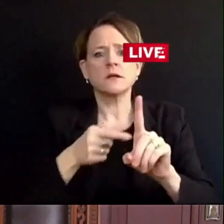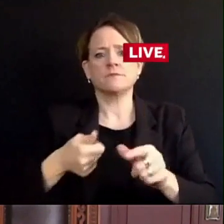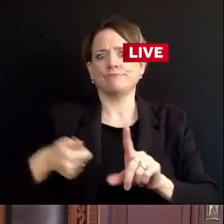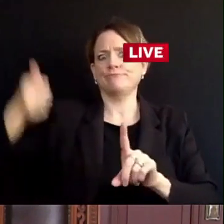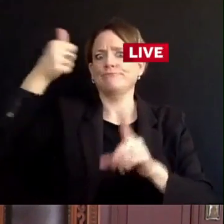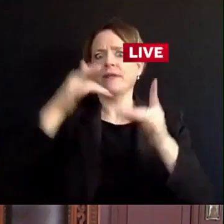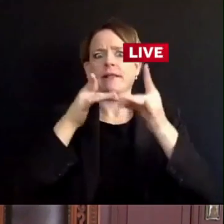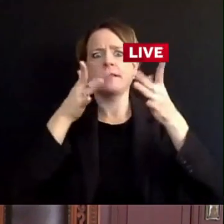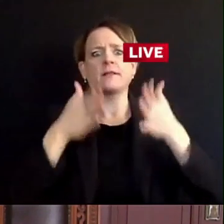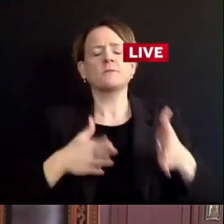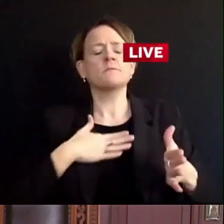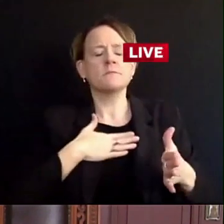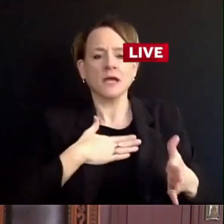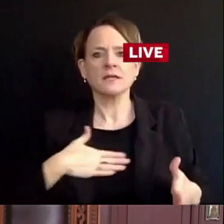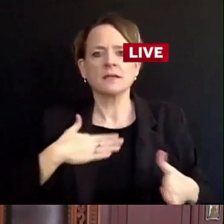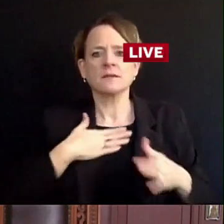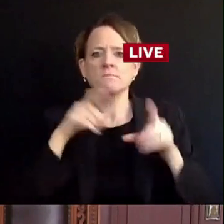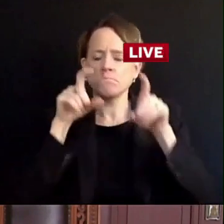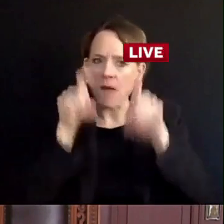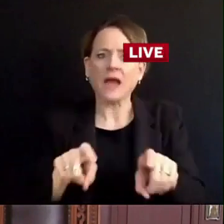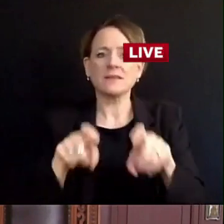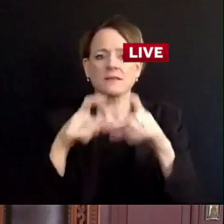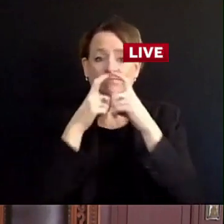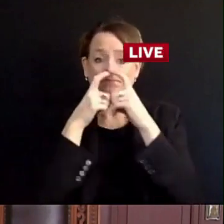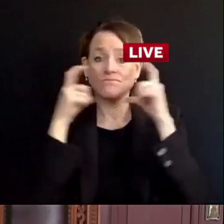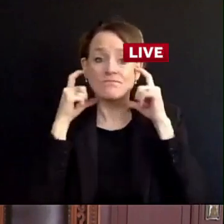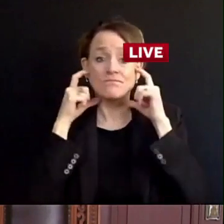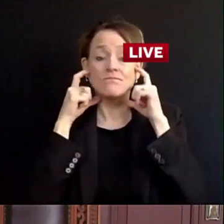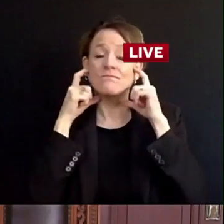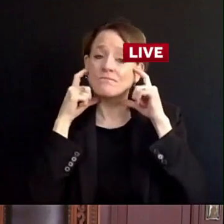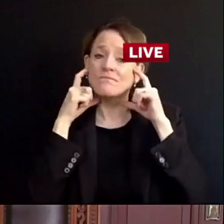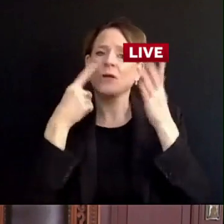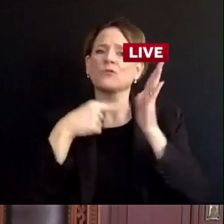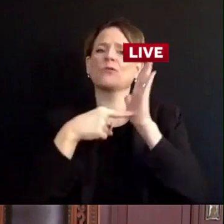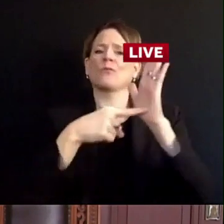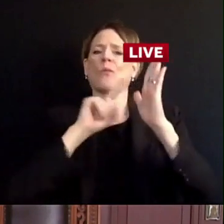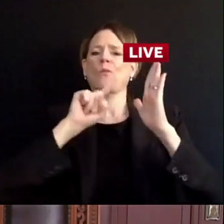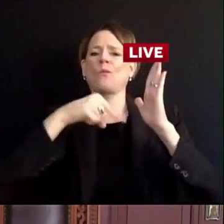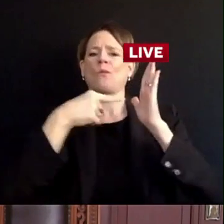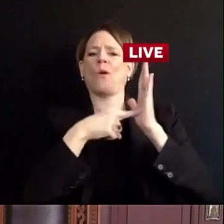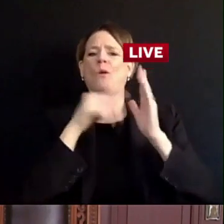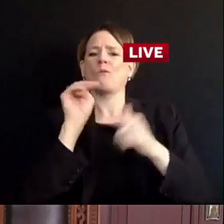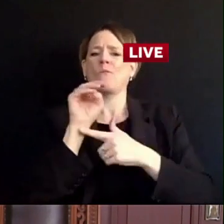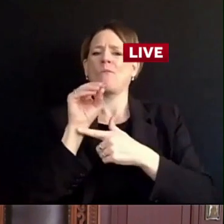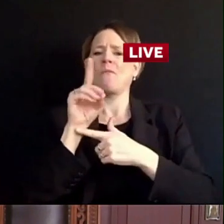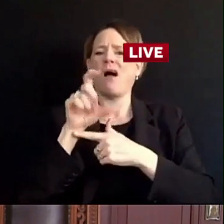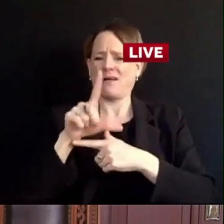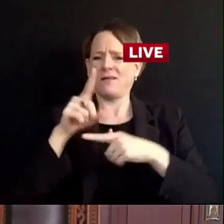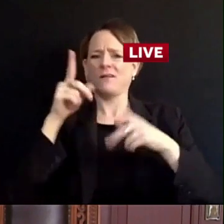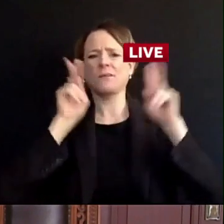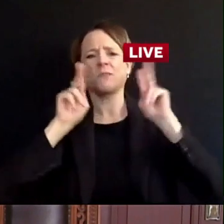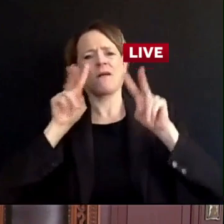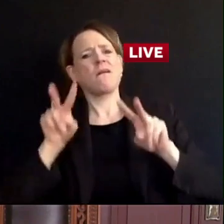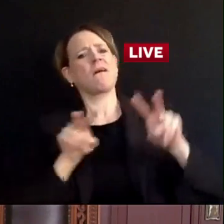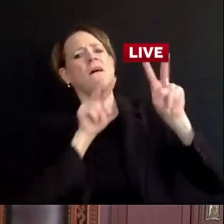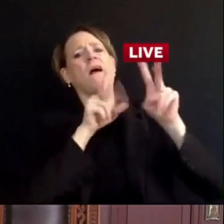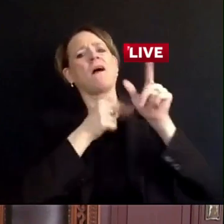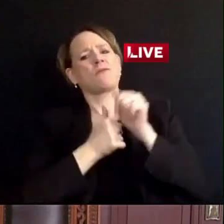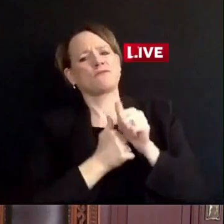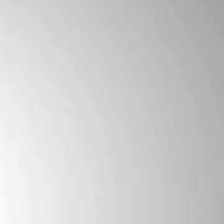understand that, we will continue to struggle in the state of Wisconsin. We need to wear